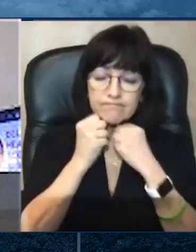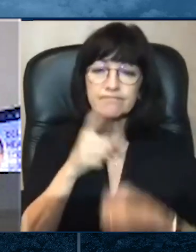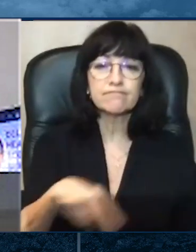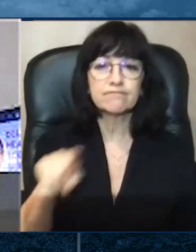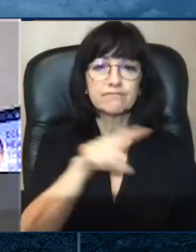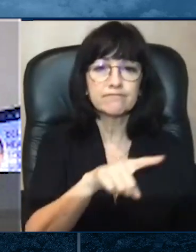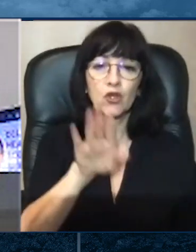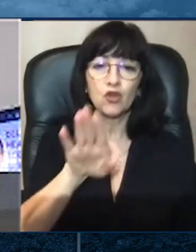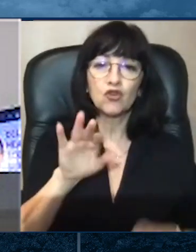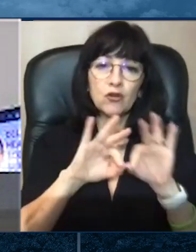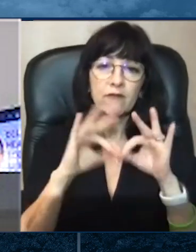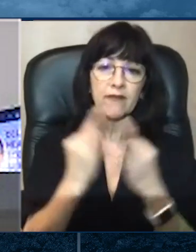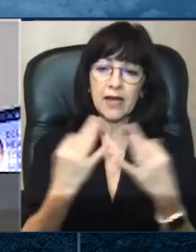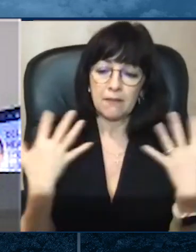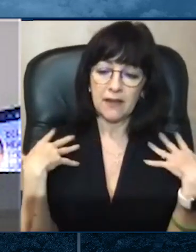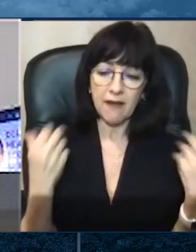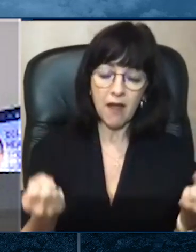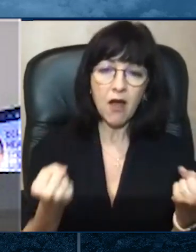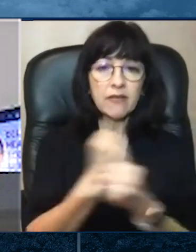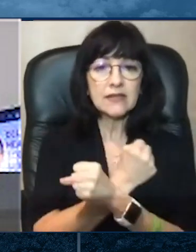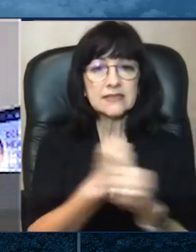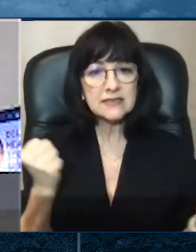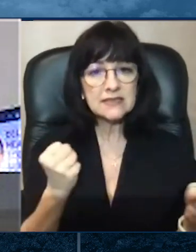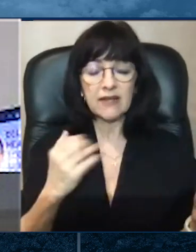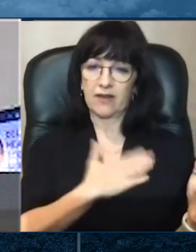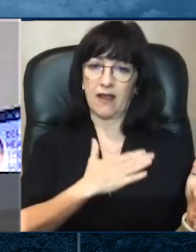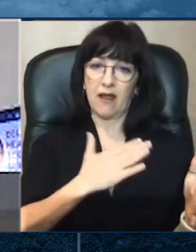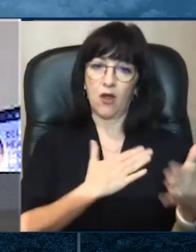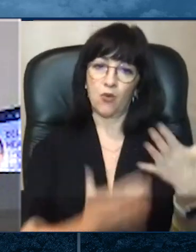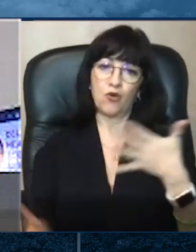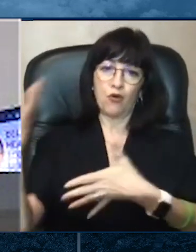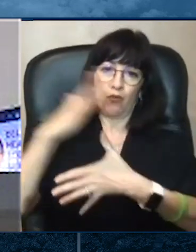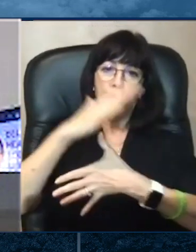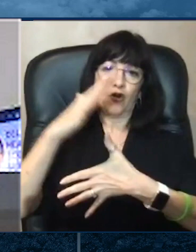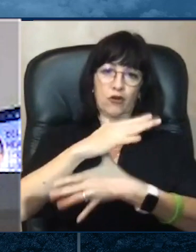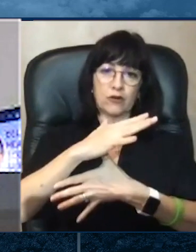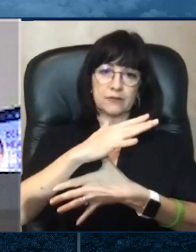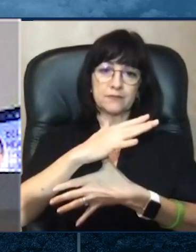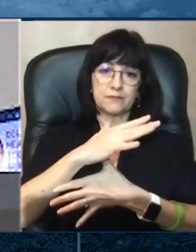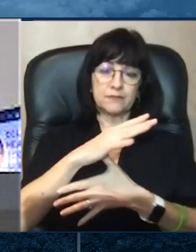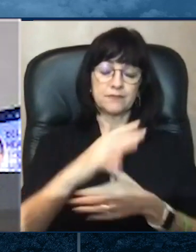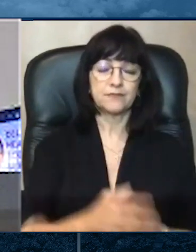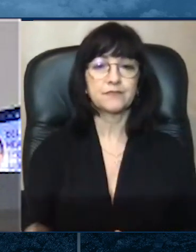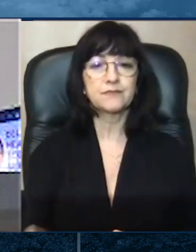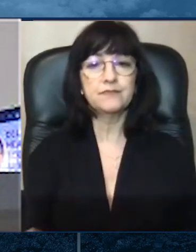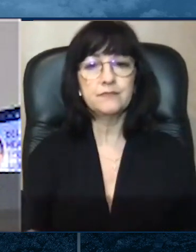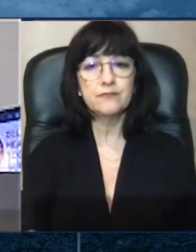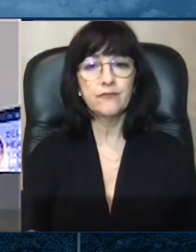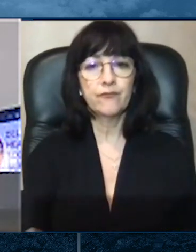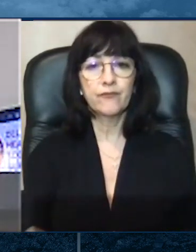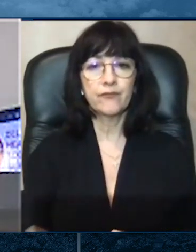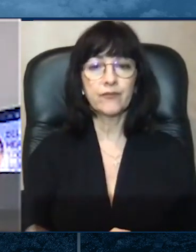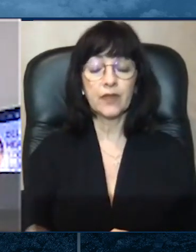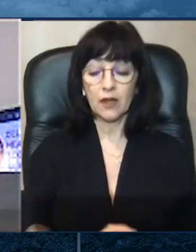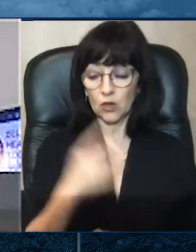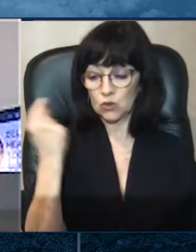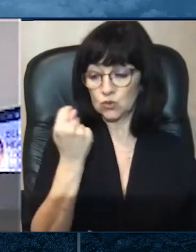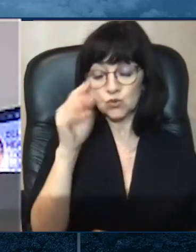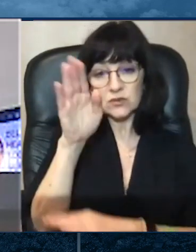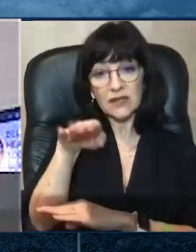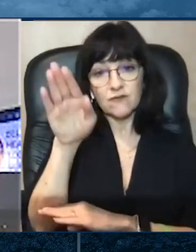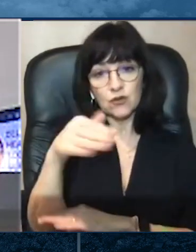share details about what's happening in terms of coronavirus cases in Delaware. As of Tuesday afternoon, we have